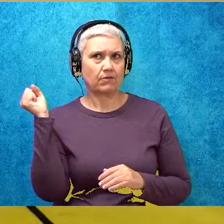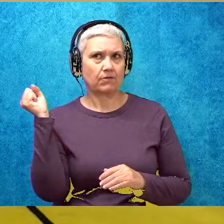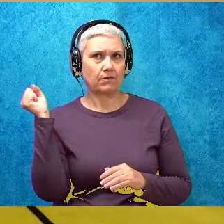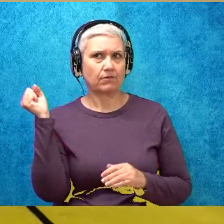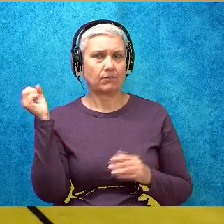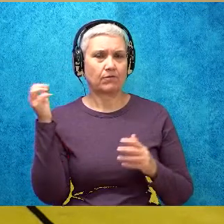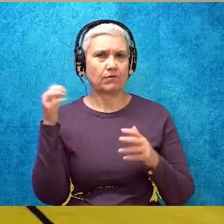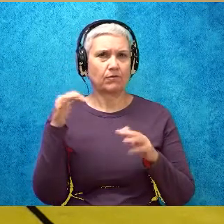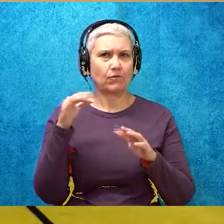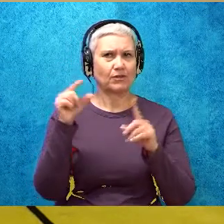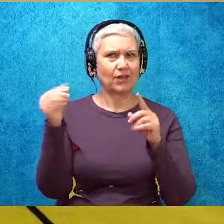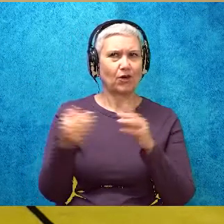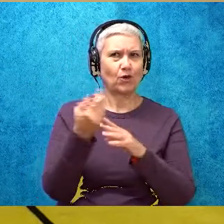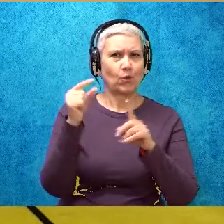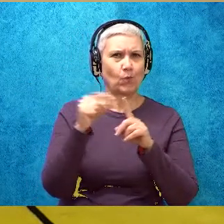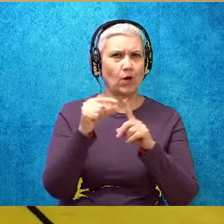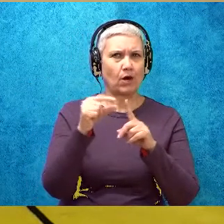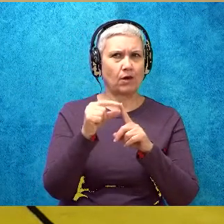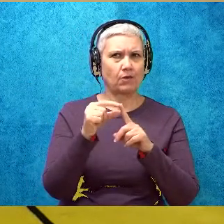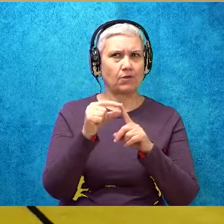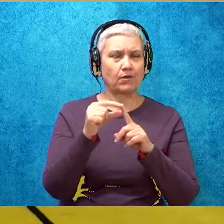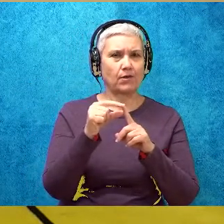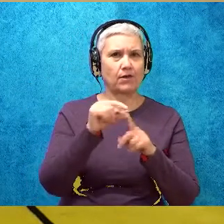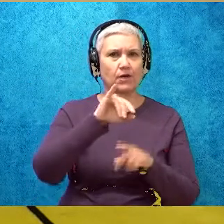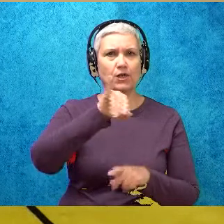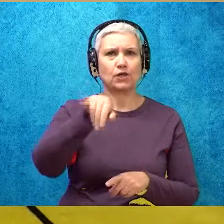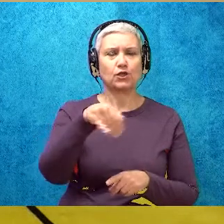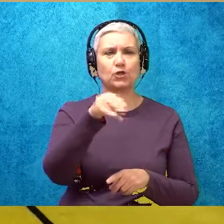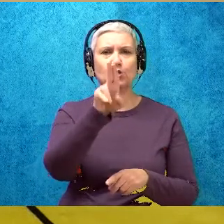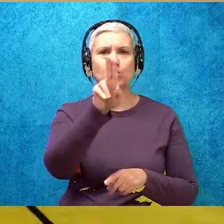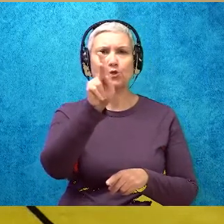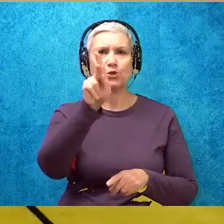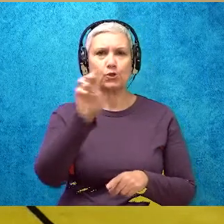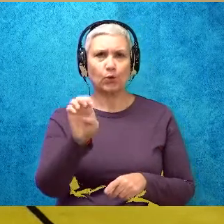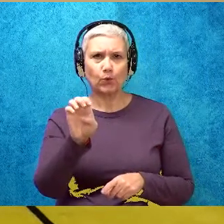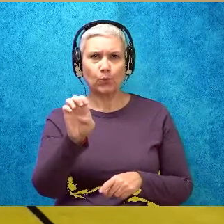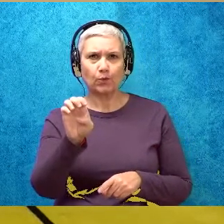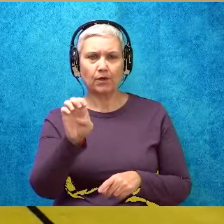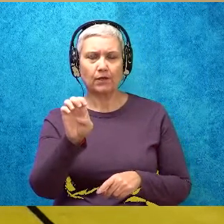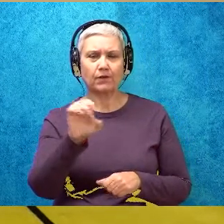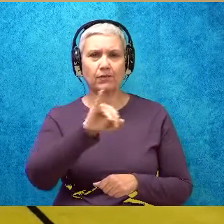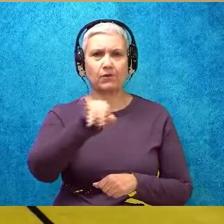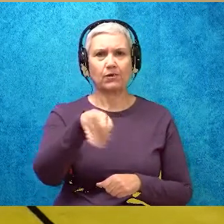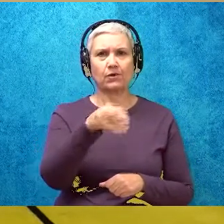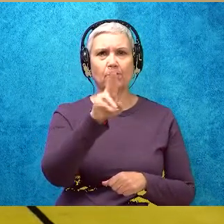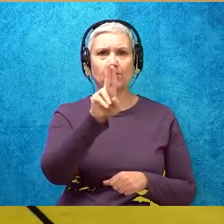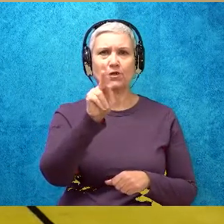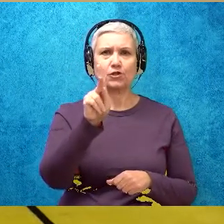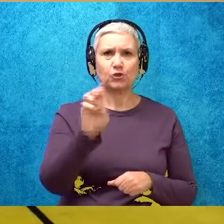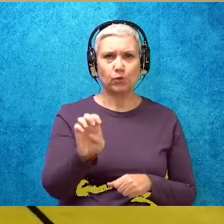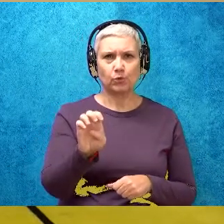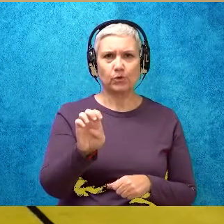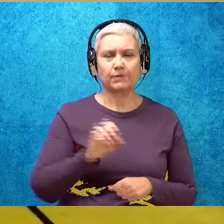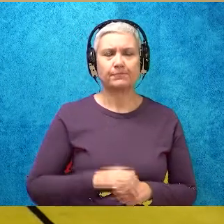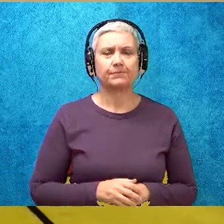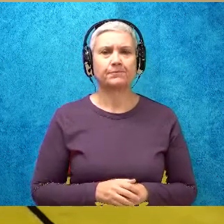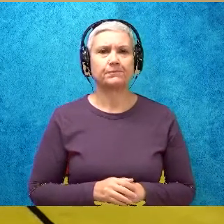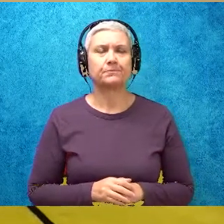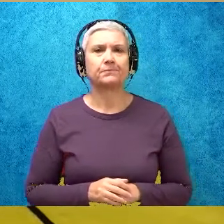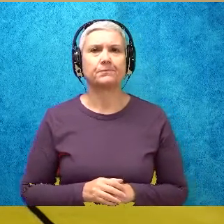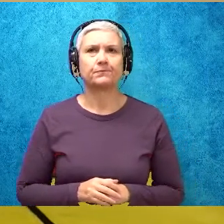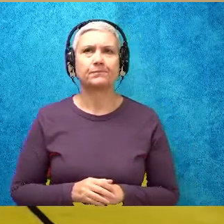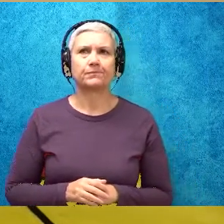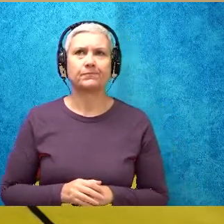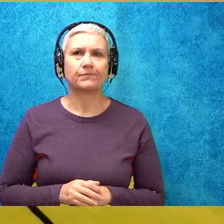And what's our new word? Crude. Juke. Awesome. Did you guys get the word juke? Okay.